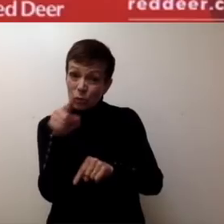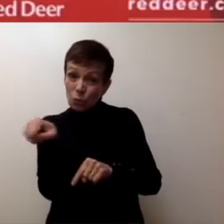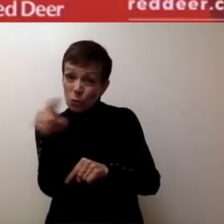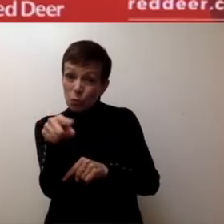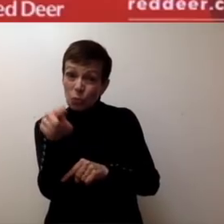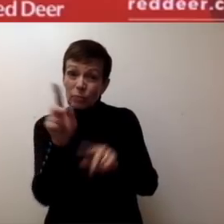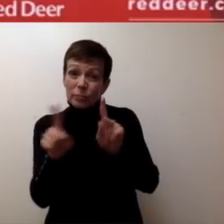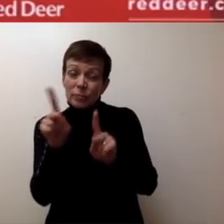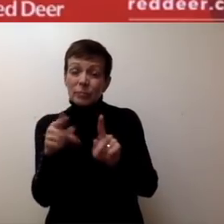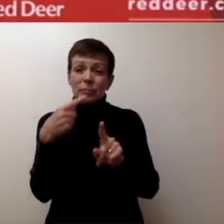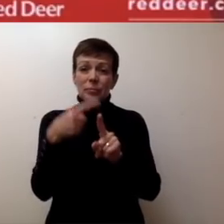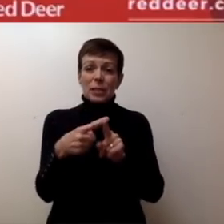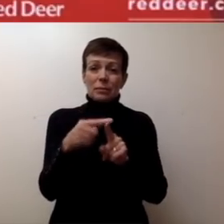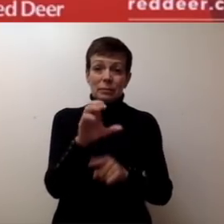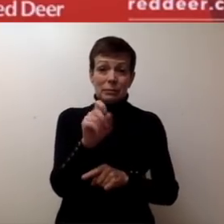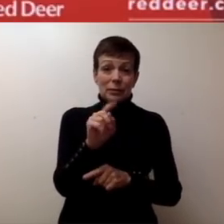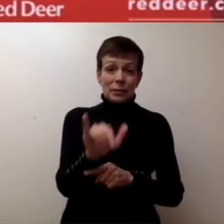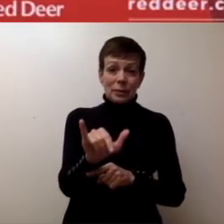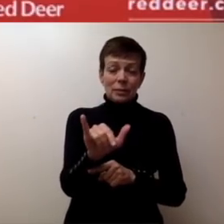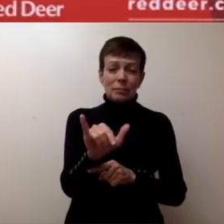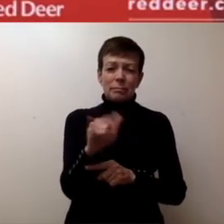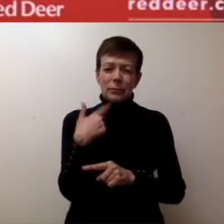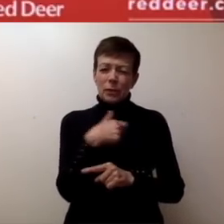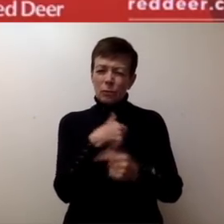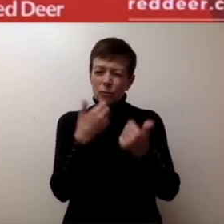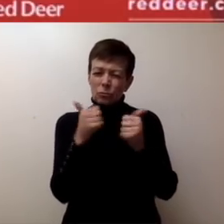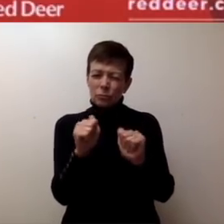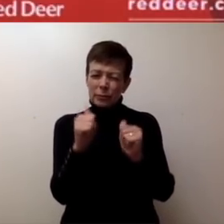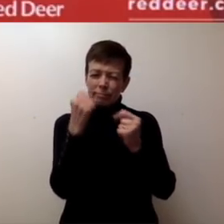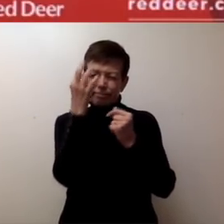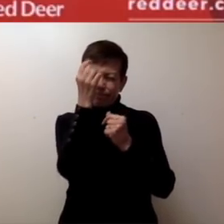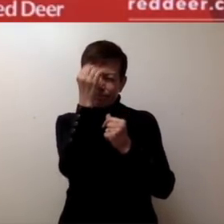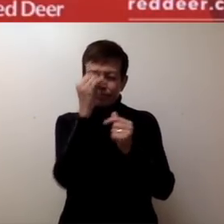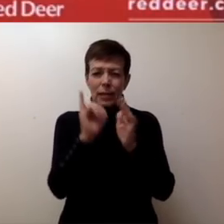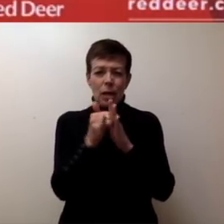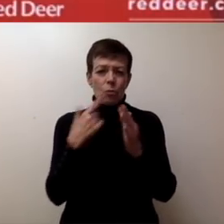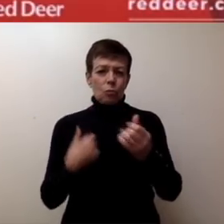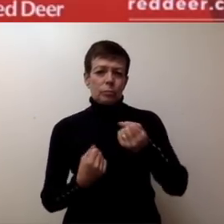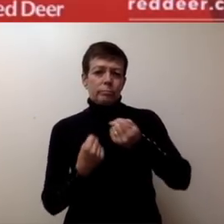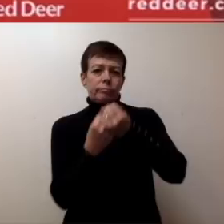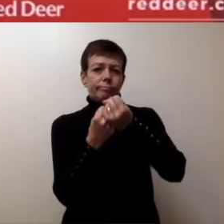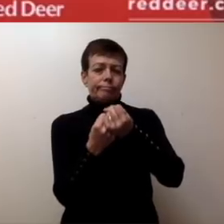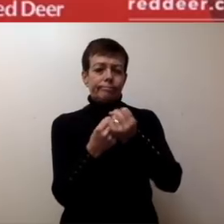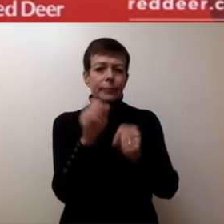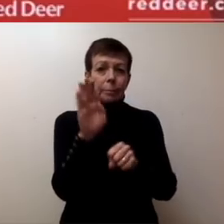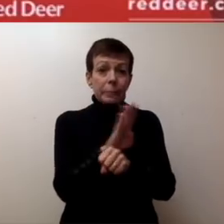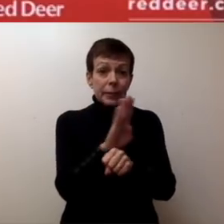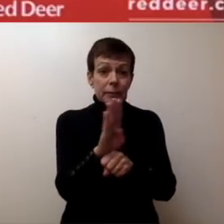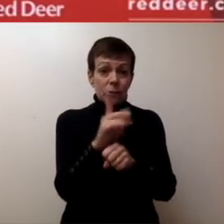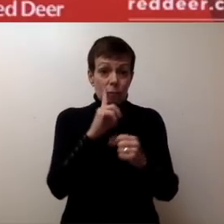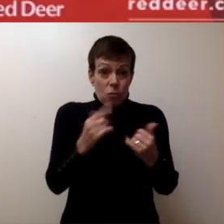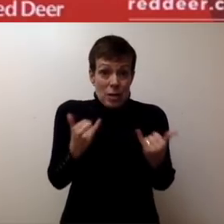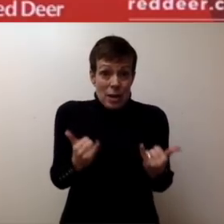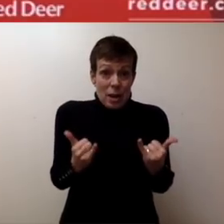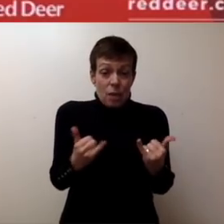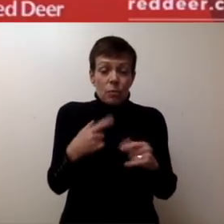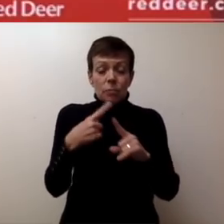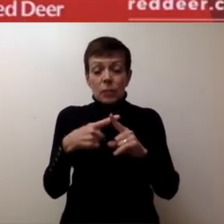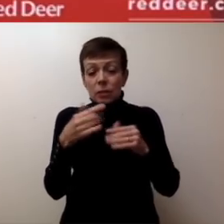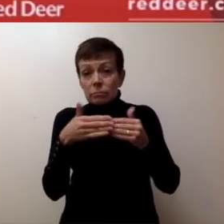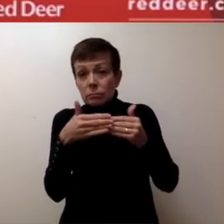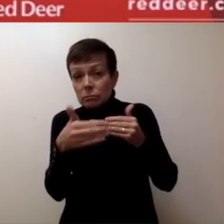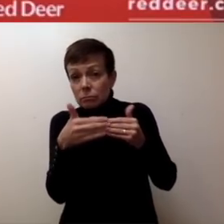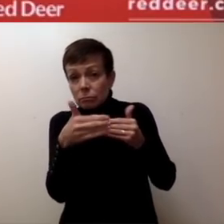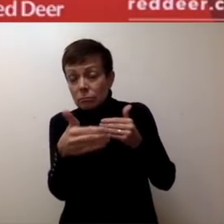we are looking at how we can support business in both the short term and the medium term, and we will look to